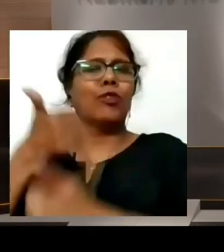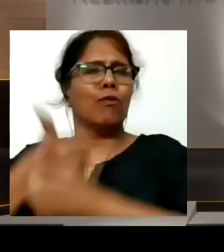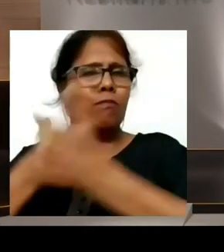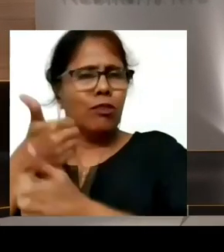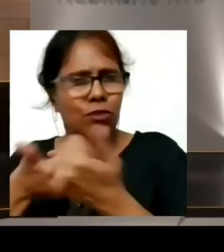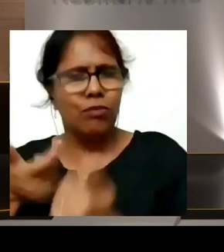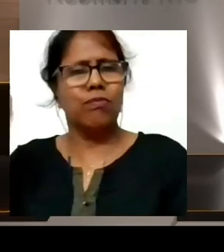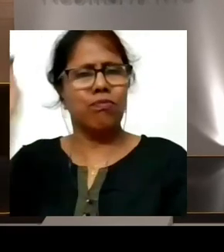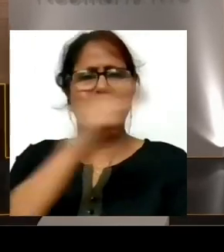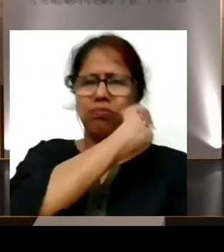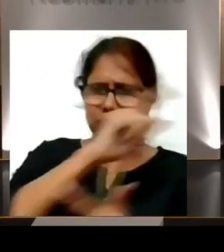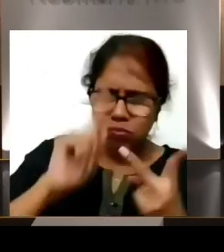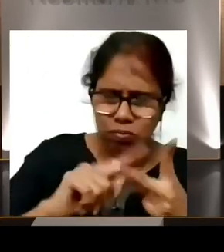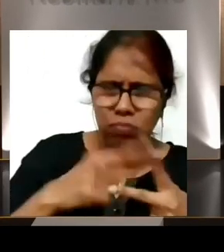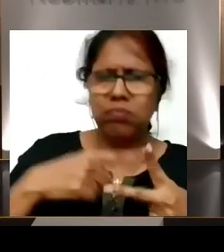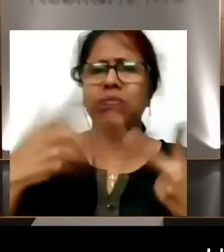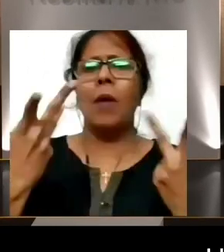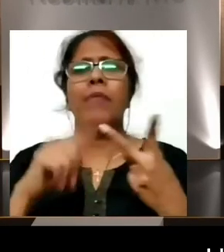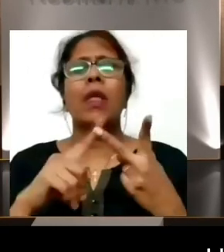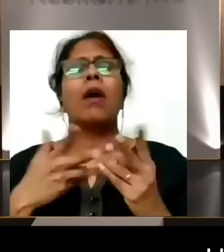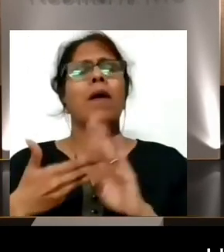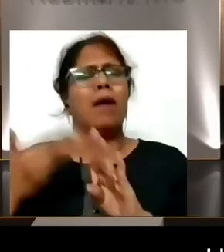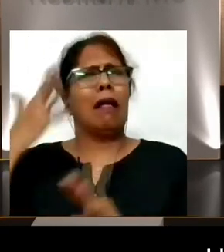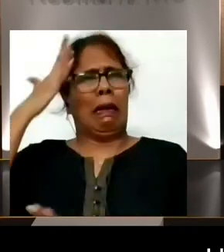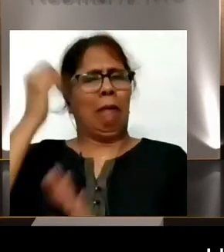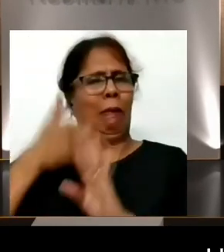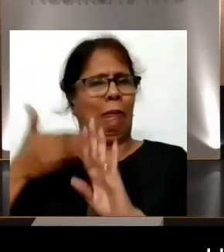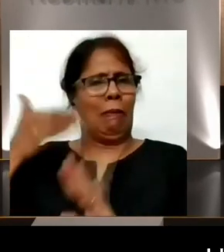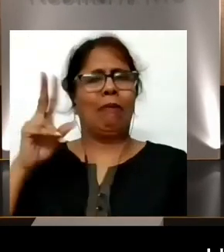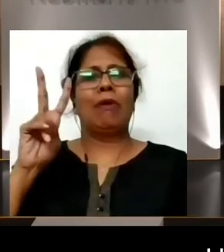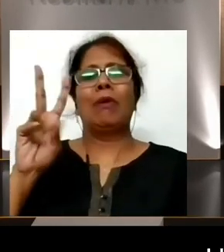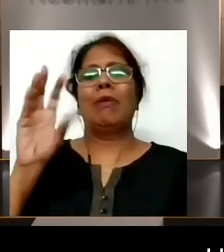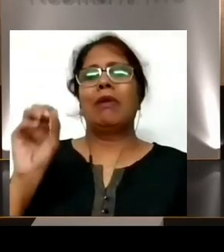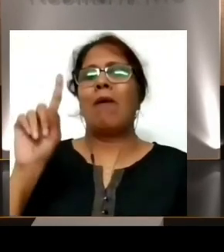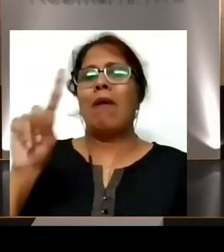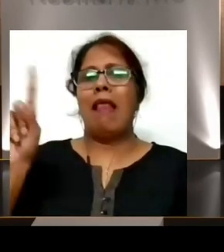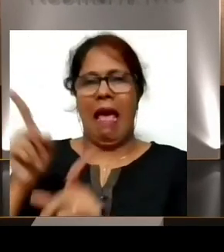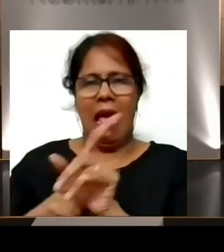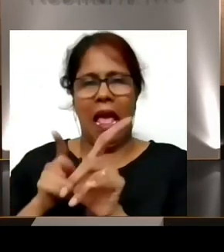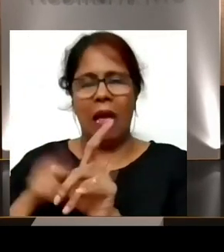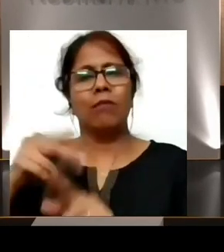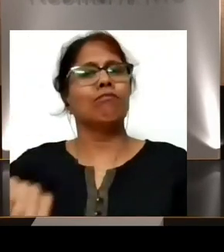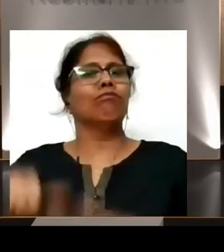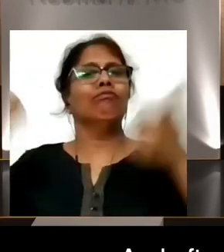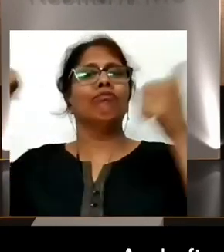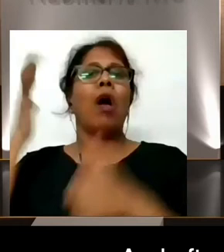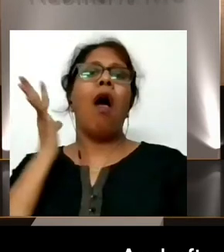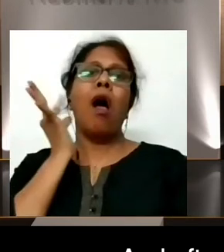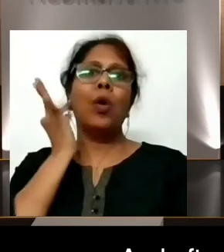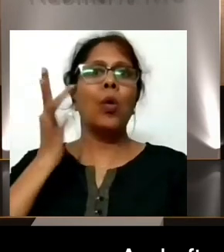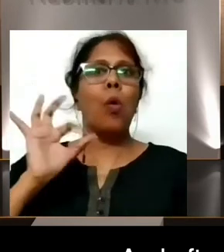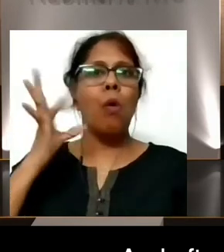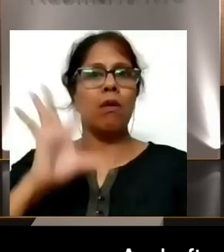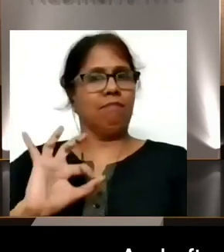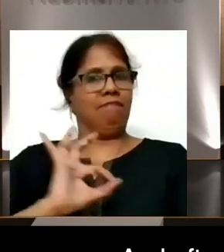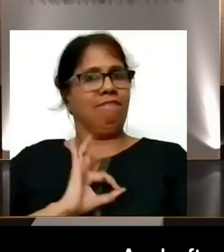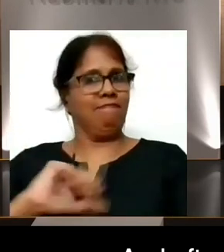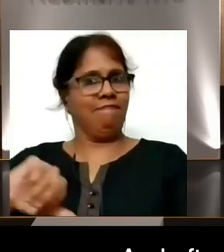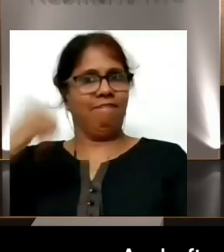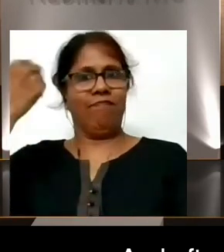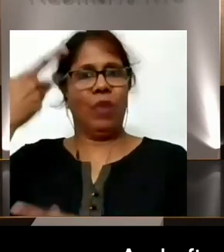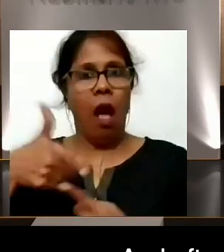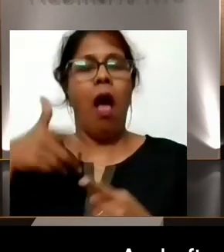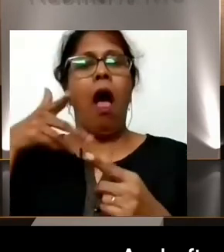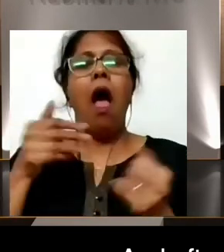I still remember, you know, this 2011, had played one tournament and I had won a gold. This was pre-accident thing. And after my accident,